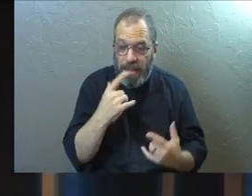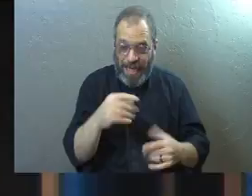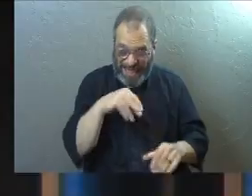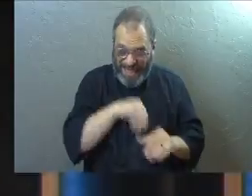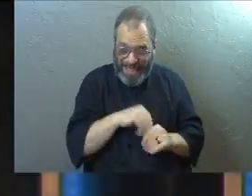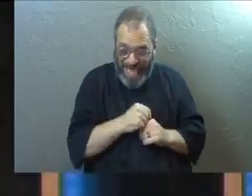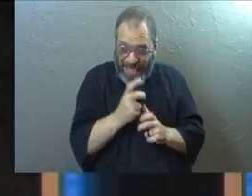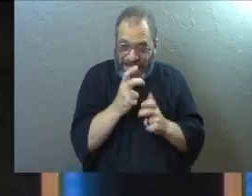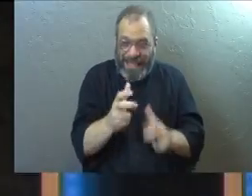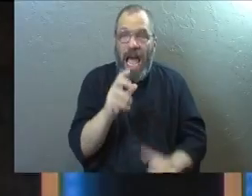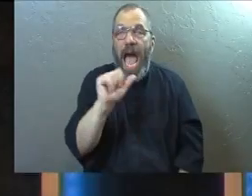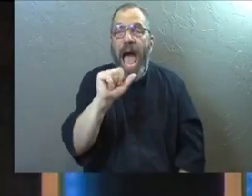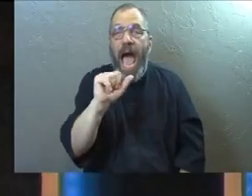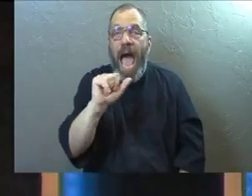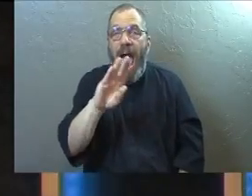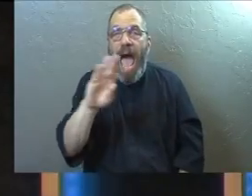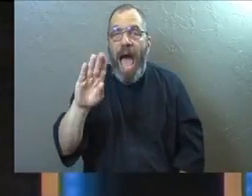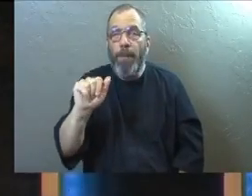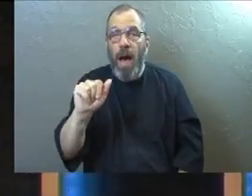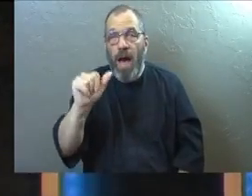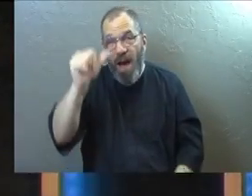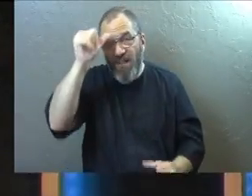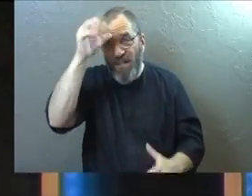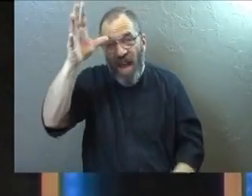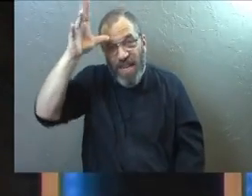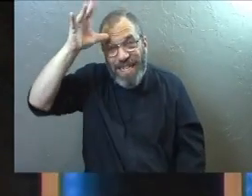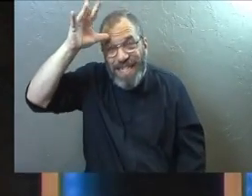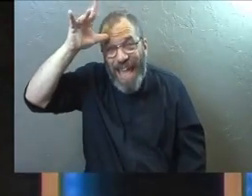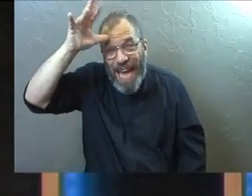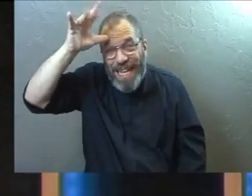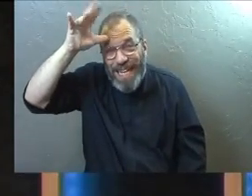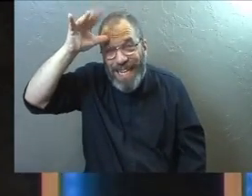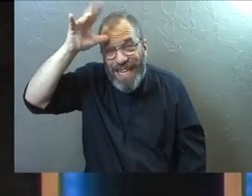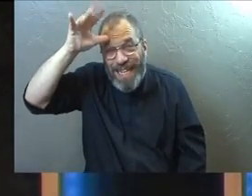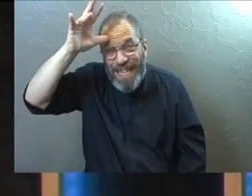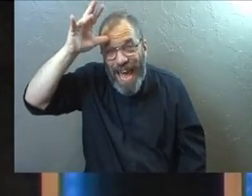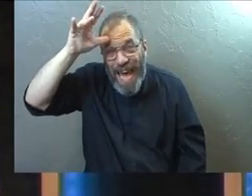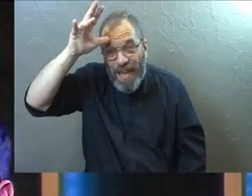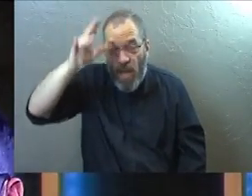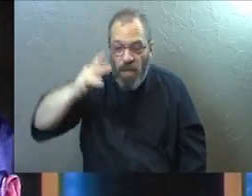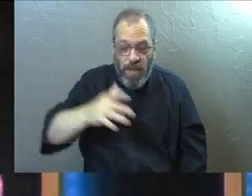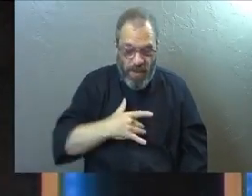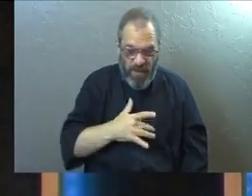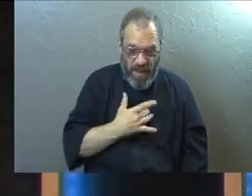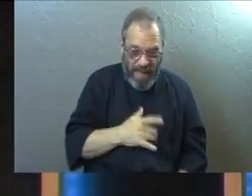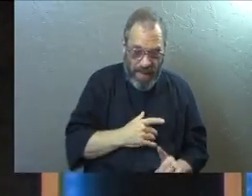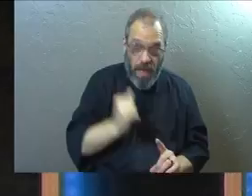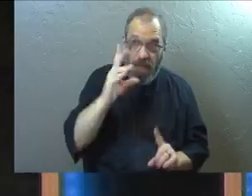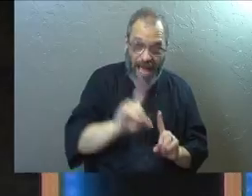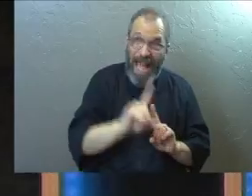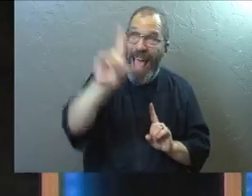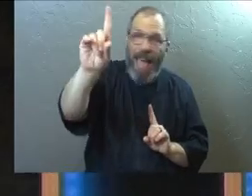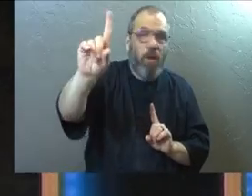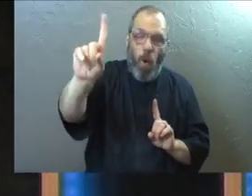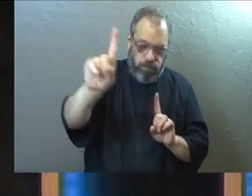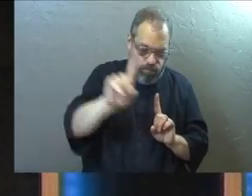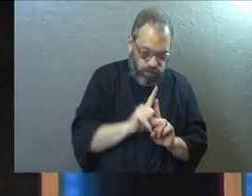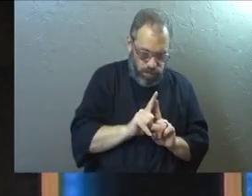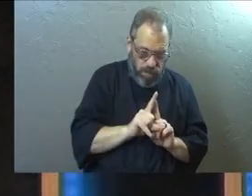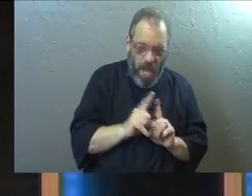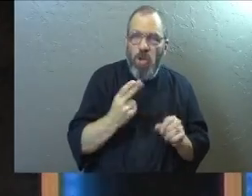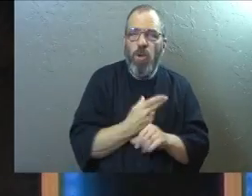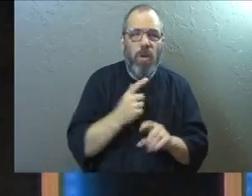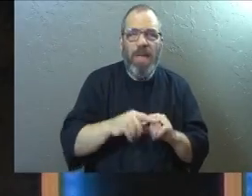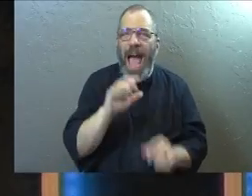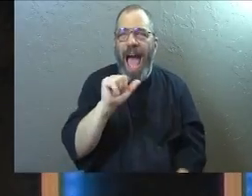out inside of you, Abba, Father, to God. You don't feel like God is far away. You feel like God is near. You even